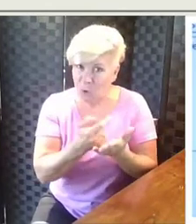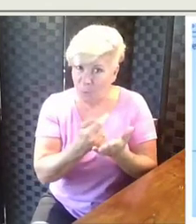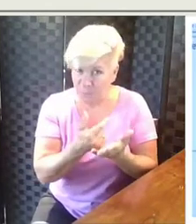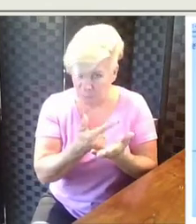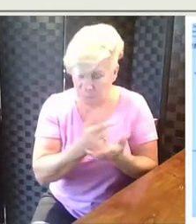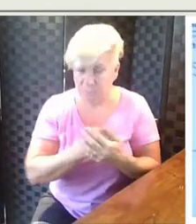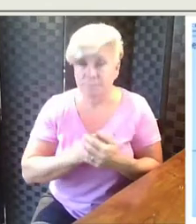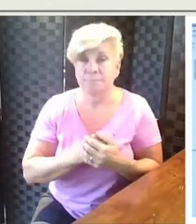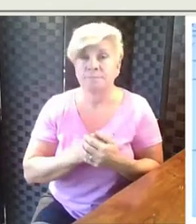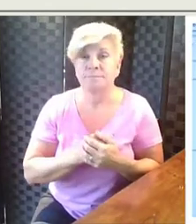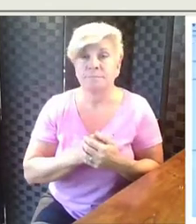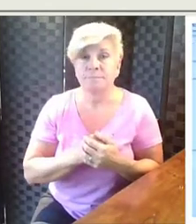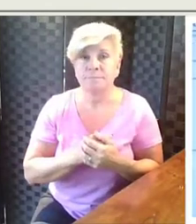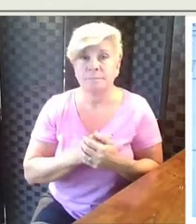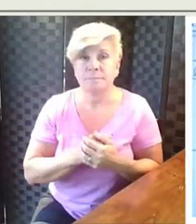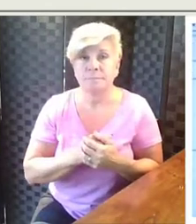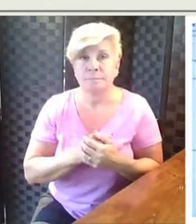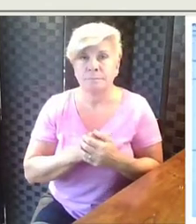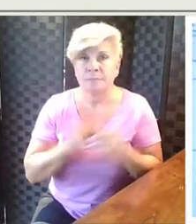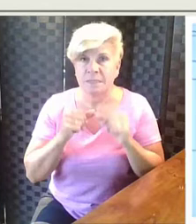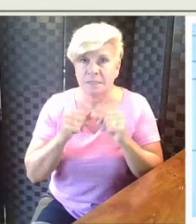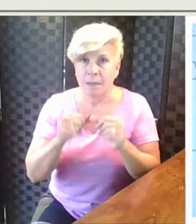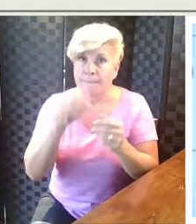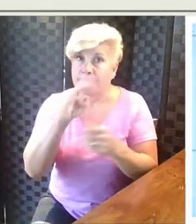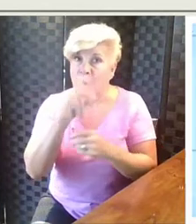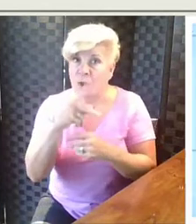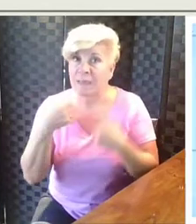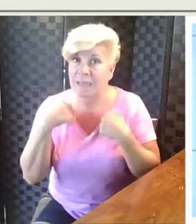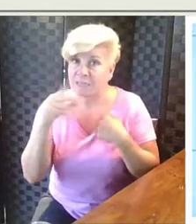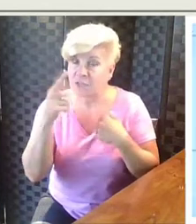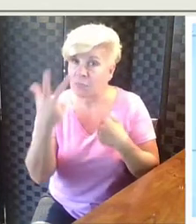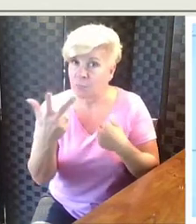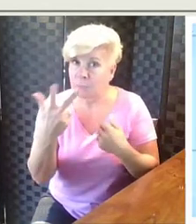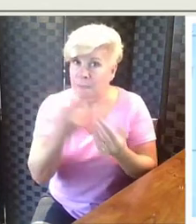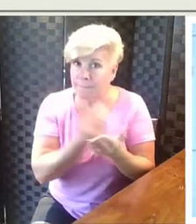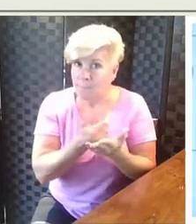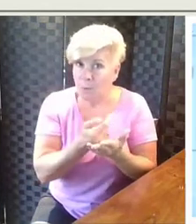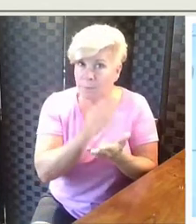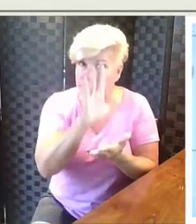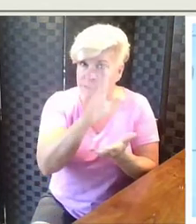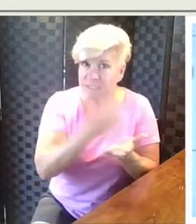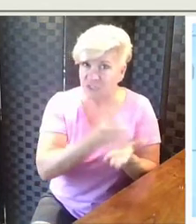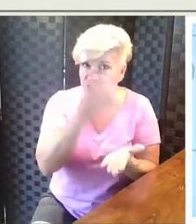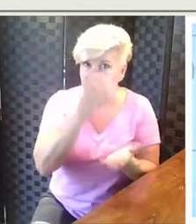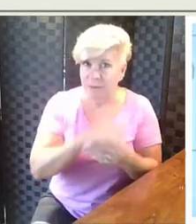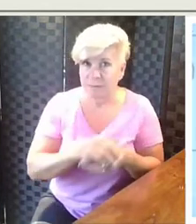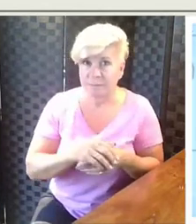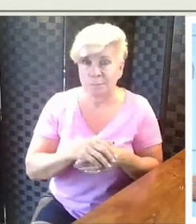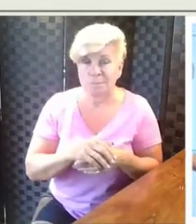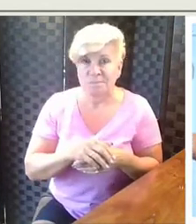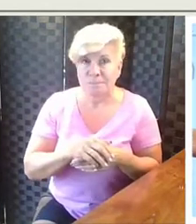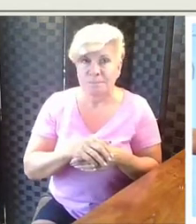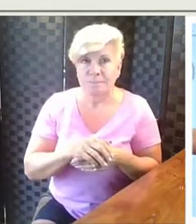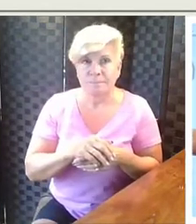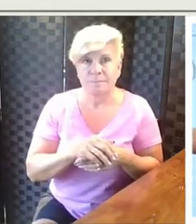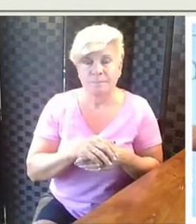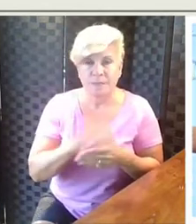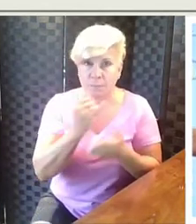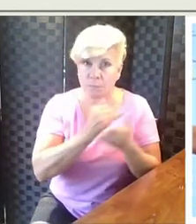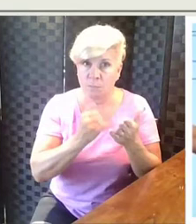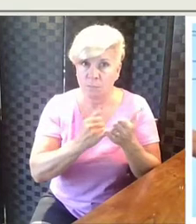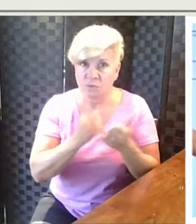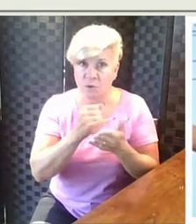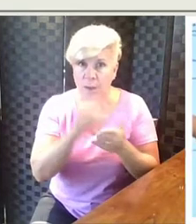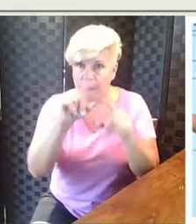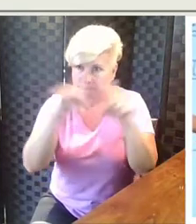in her jar. Let's keep reading. Mark has three marbles in his jar. So let's draw